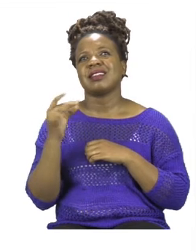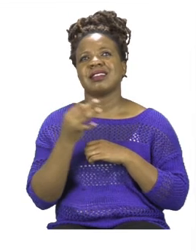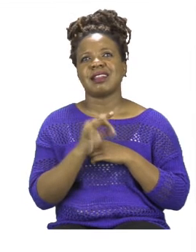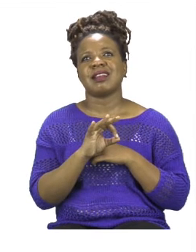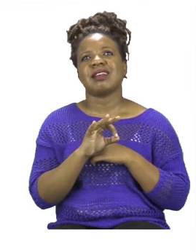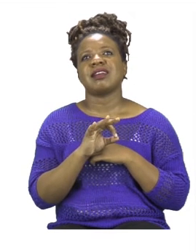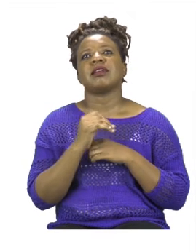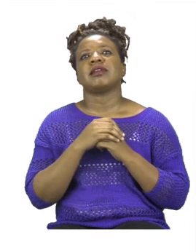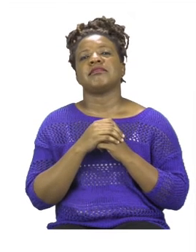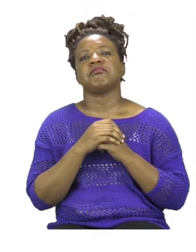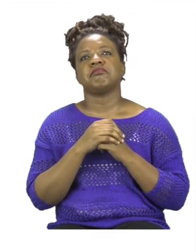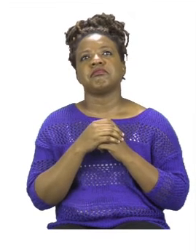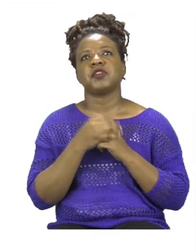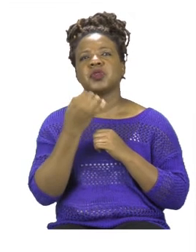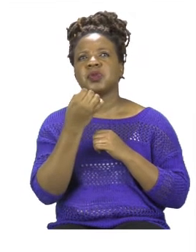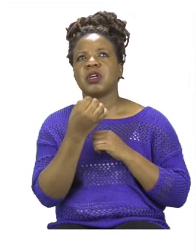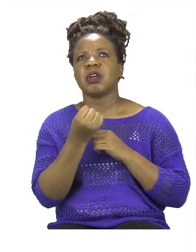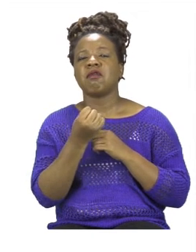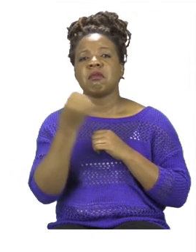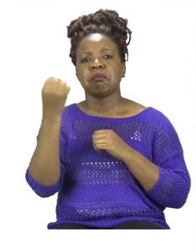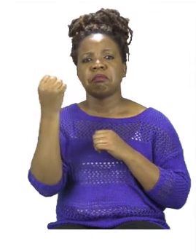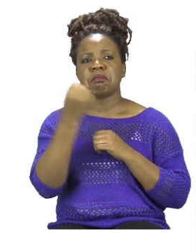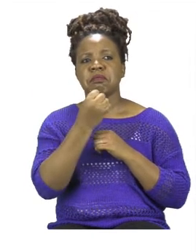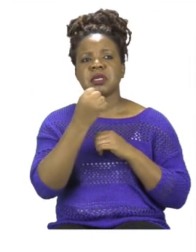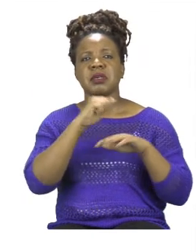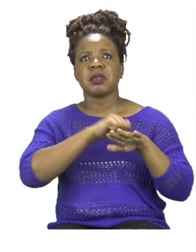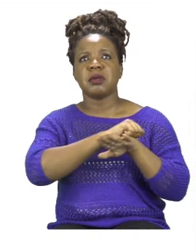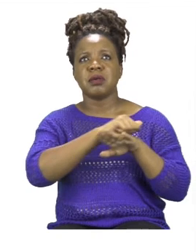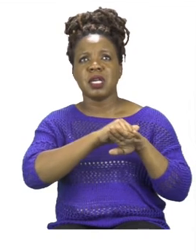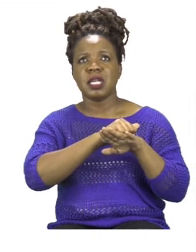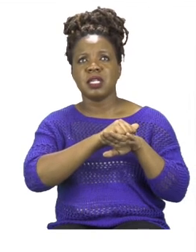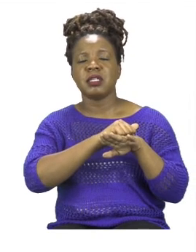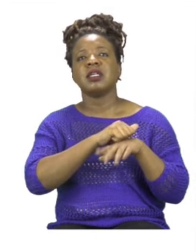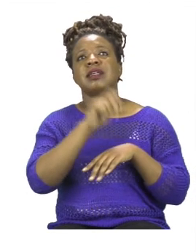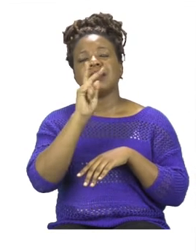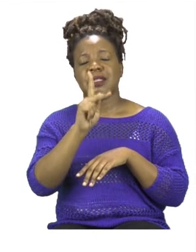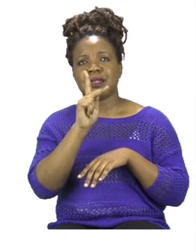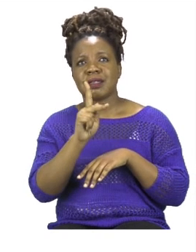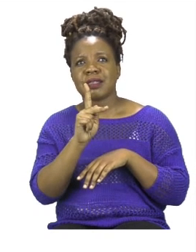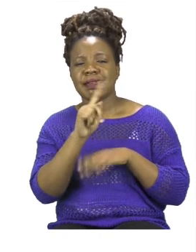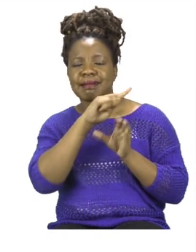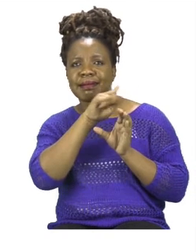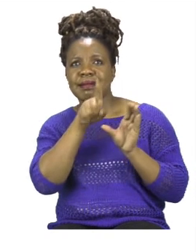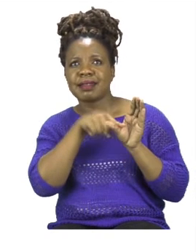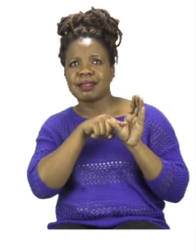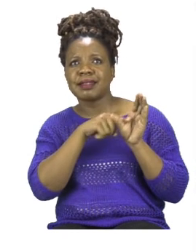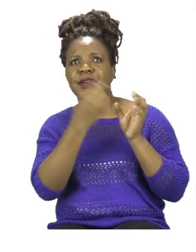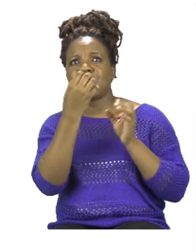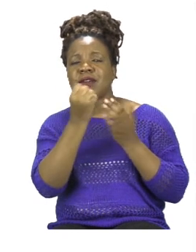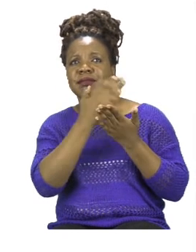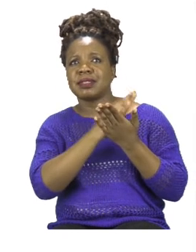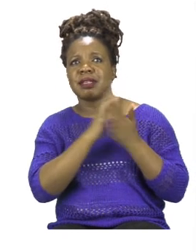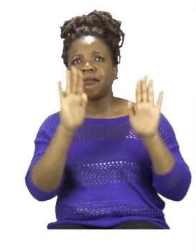colour. So it is going to be your job to count only the squares in colour and then write the